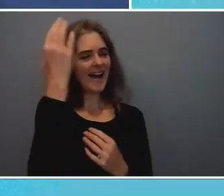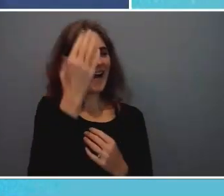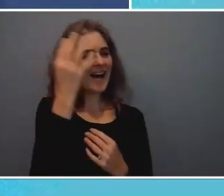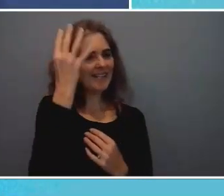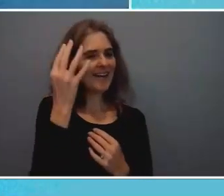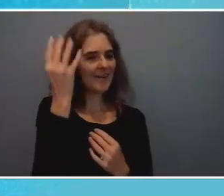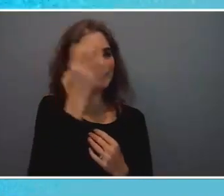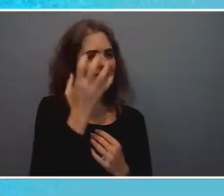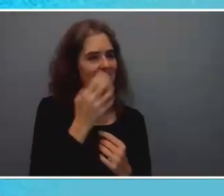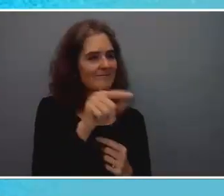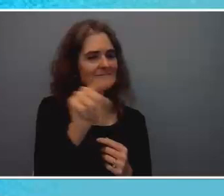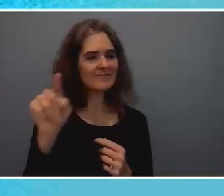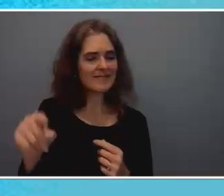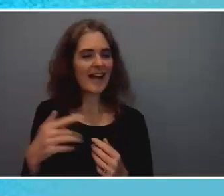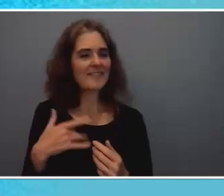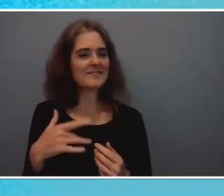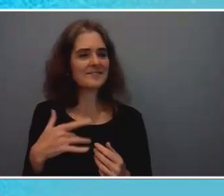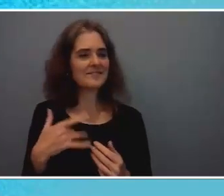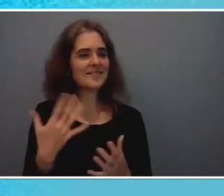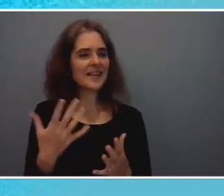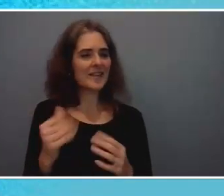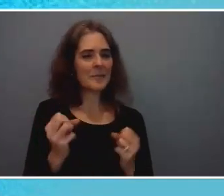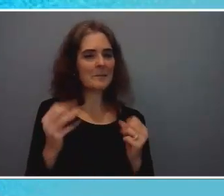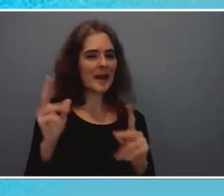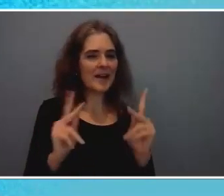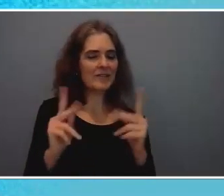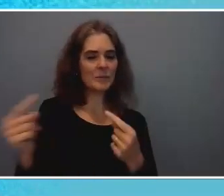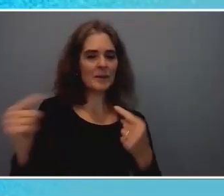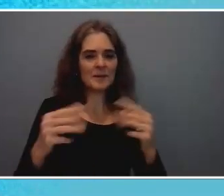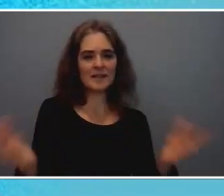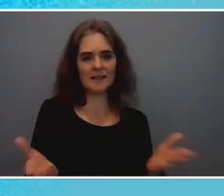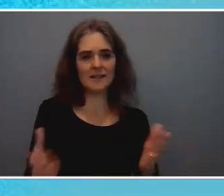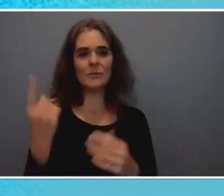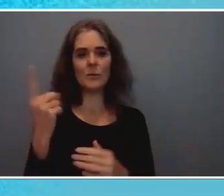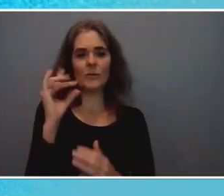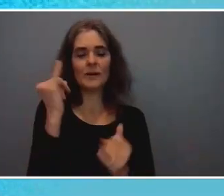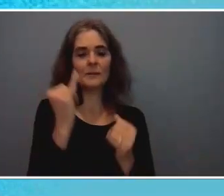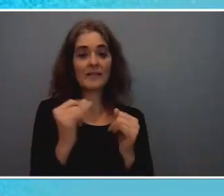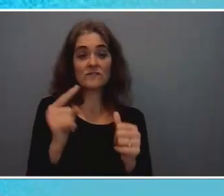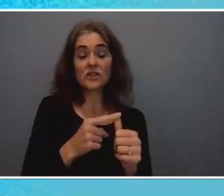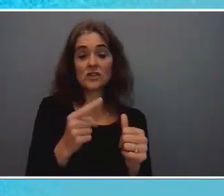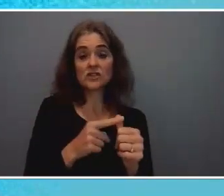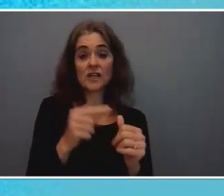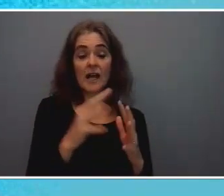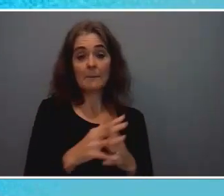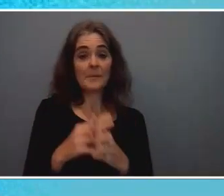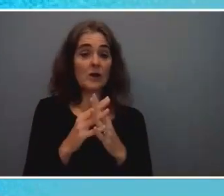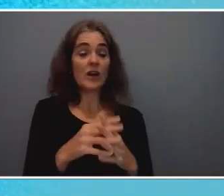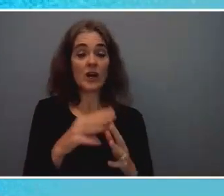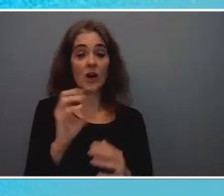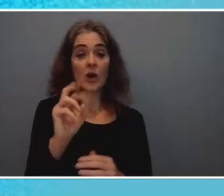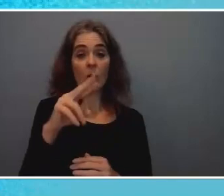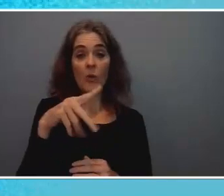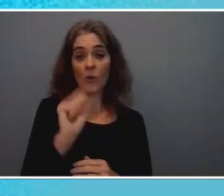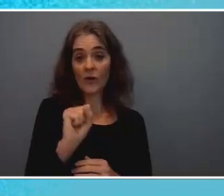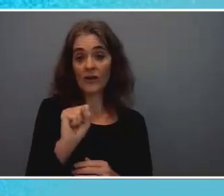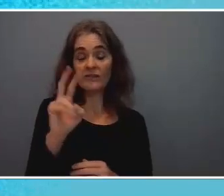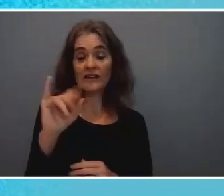it's actually my one of my first gigs right out of college I was also an AmeriCorps Vista in case there's any of you out there